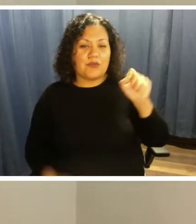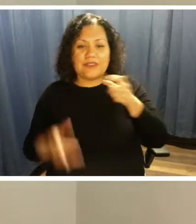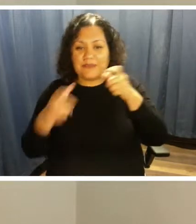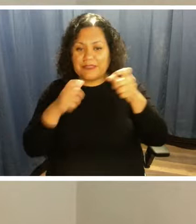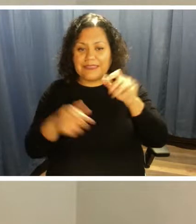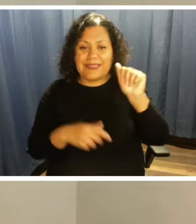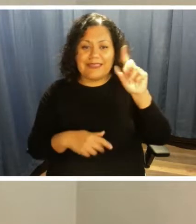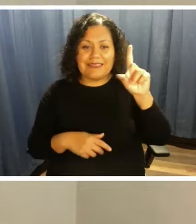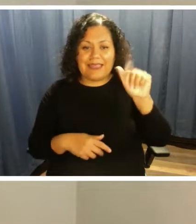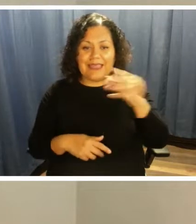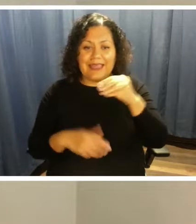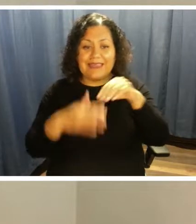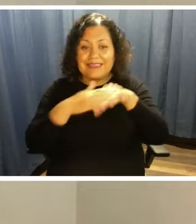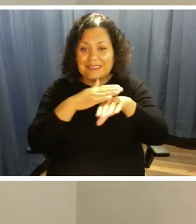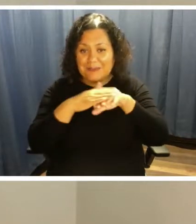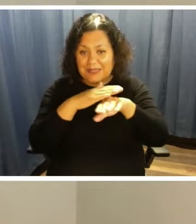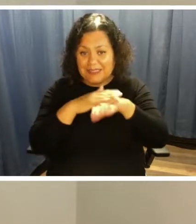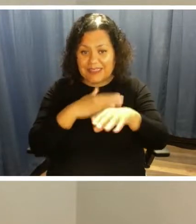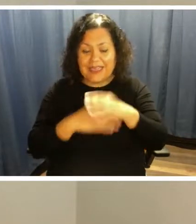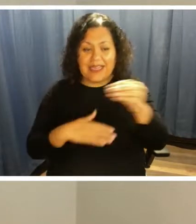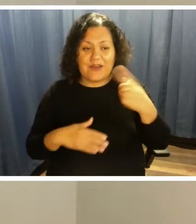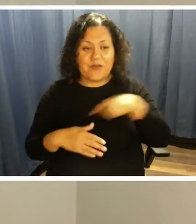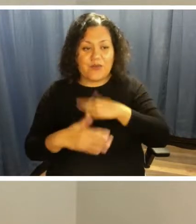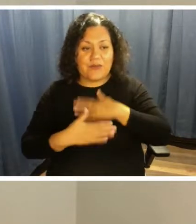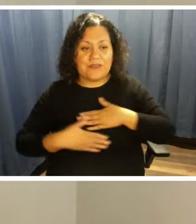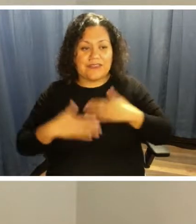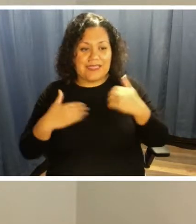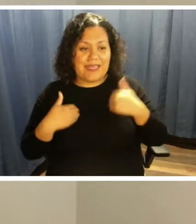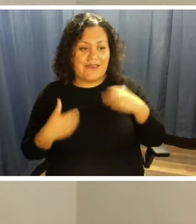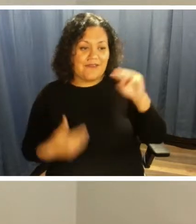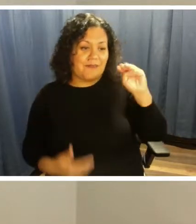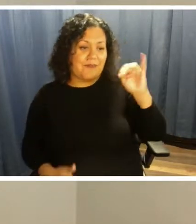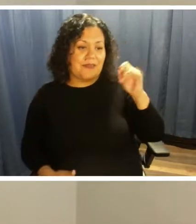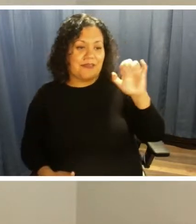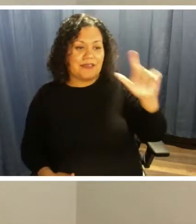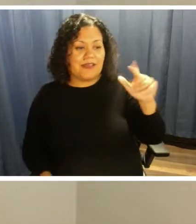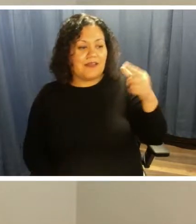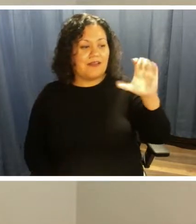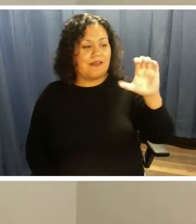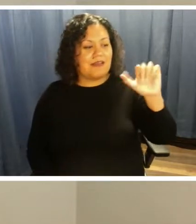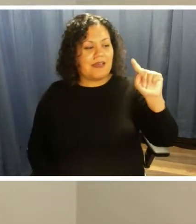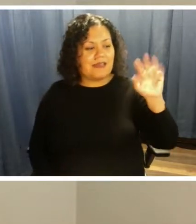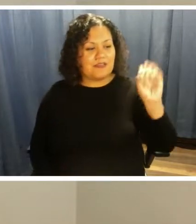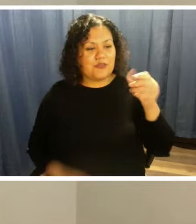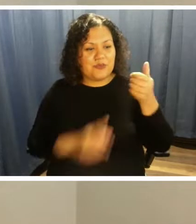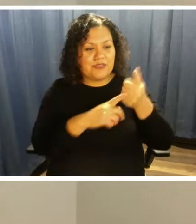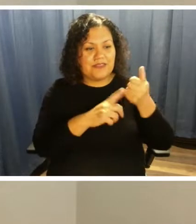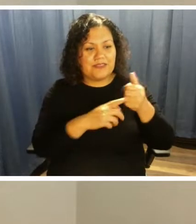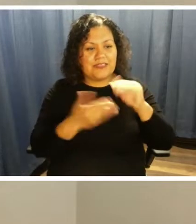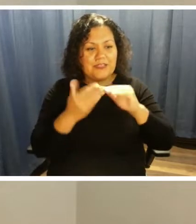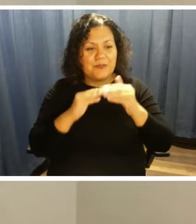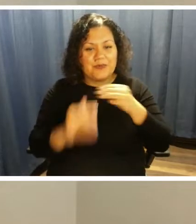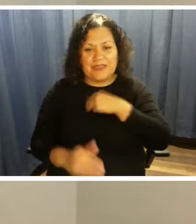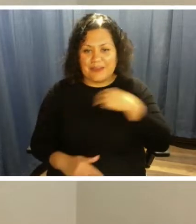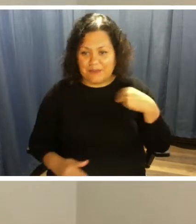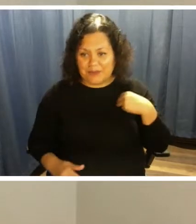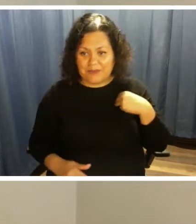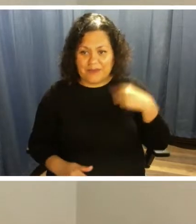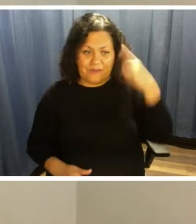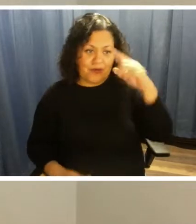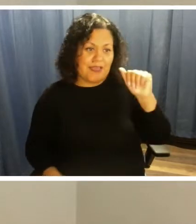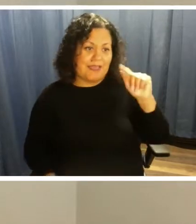and Accessibility. And we're pleased to have with us Miguel Castro, who is a community member of ATAC.